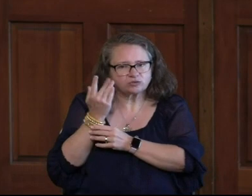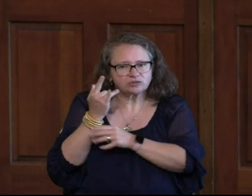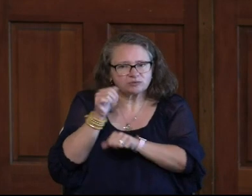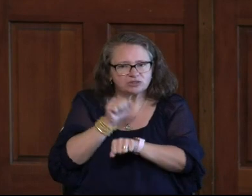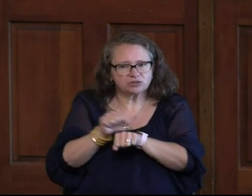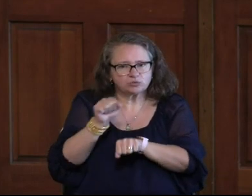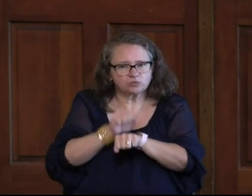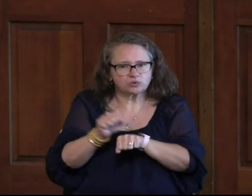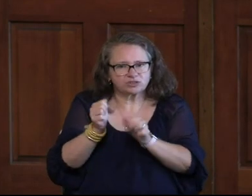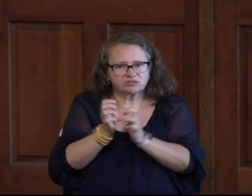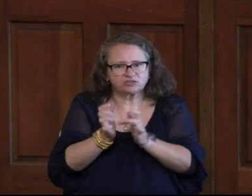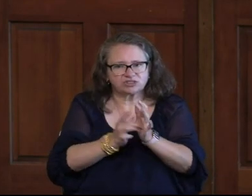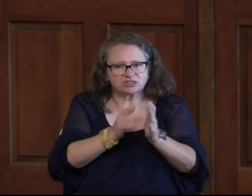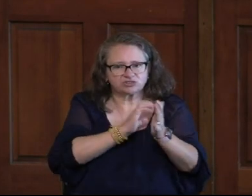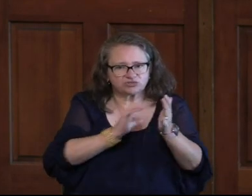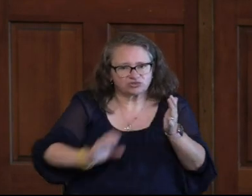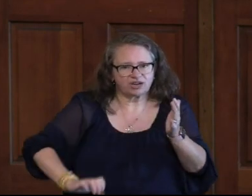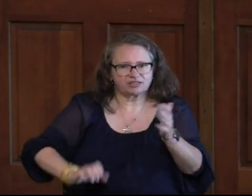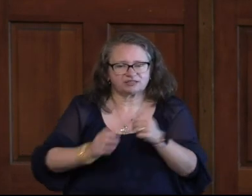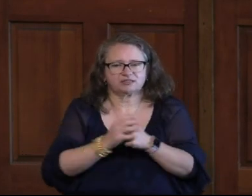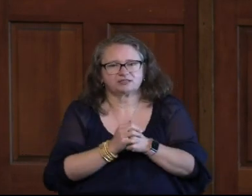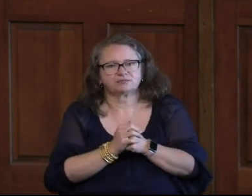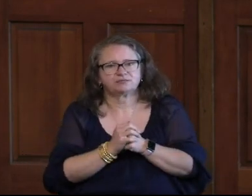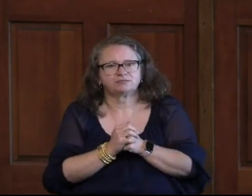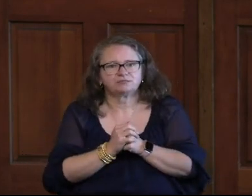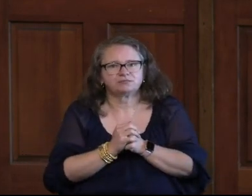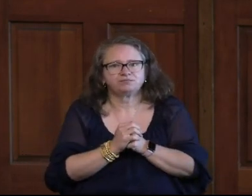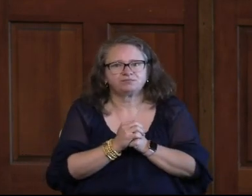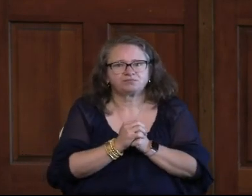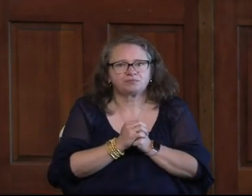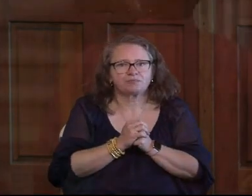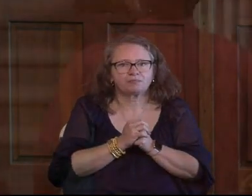of Christ. So let's sing this out together.